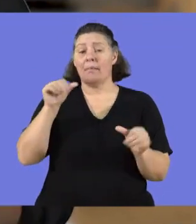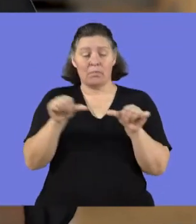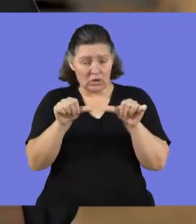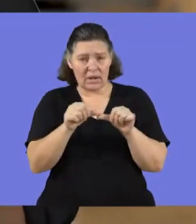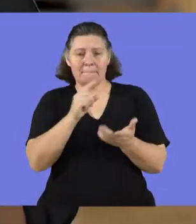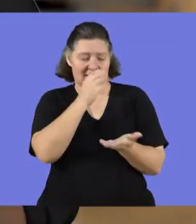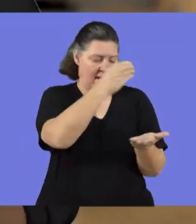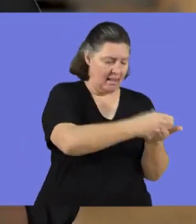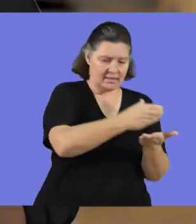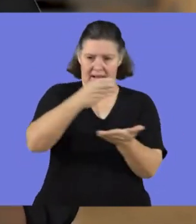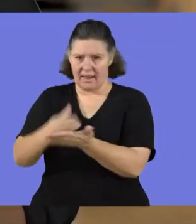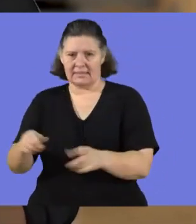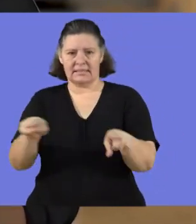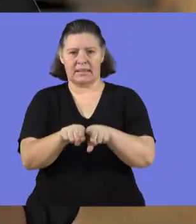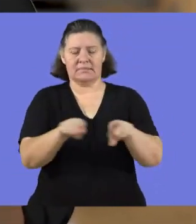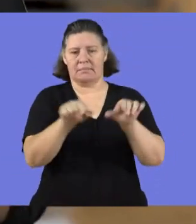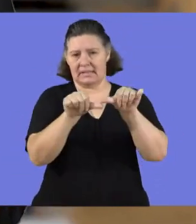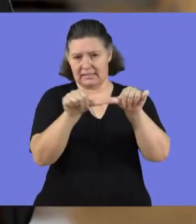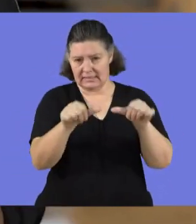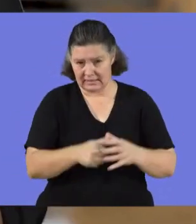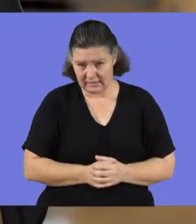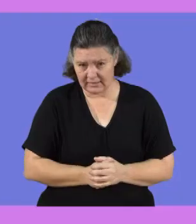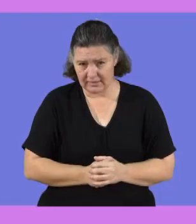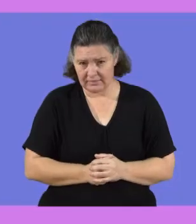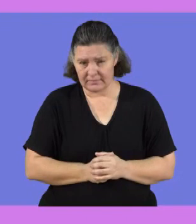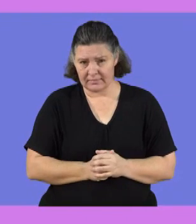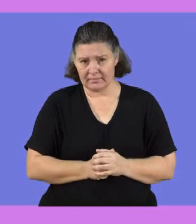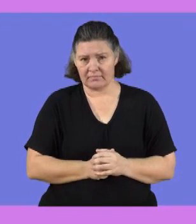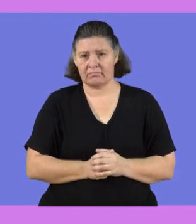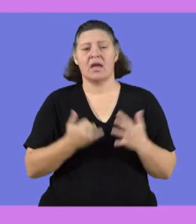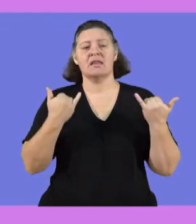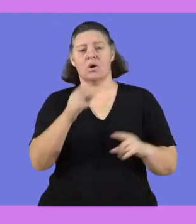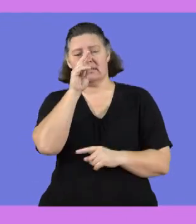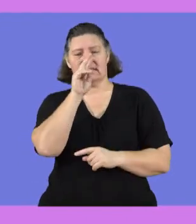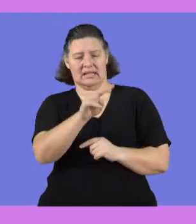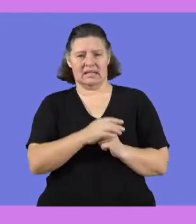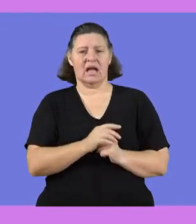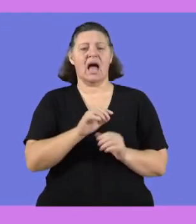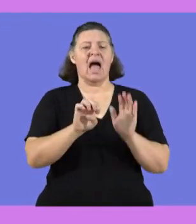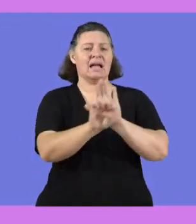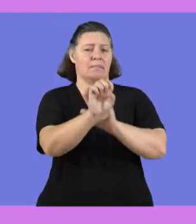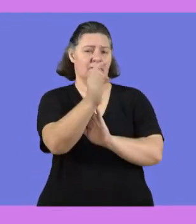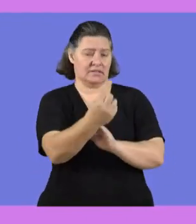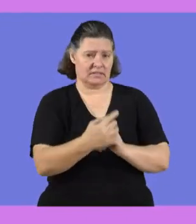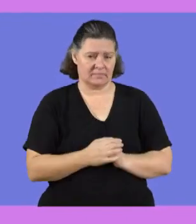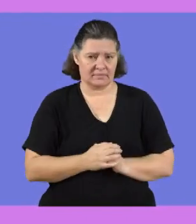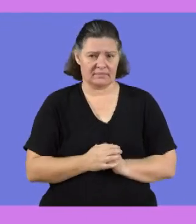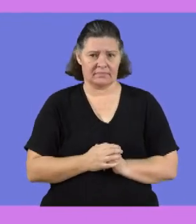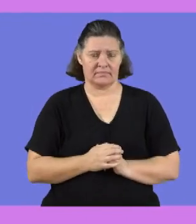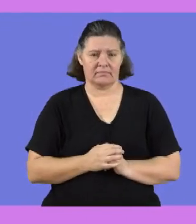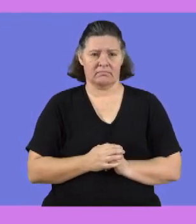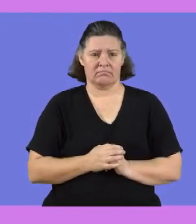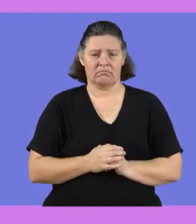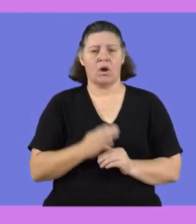the same glass. Okay. Let us see the first example